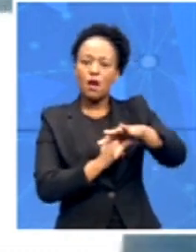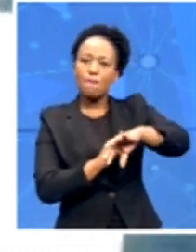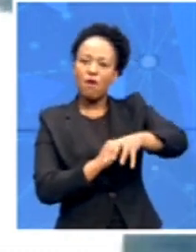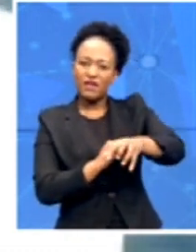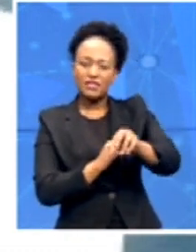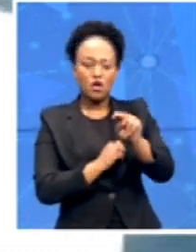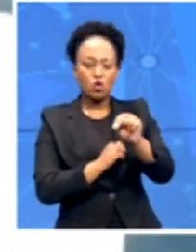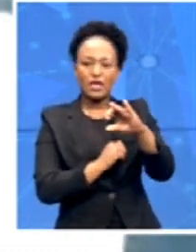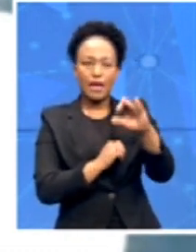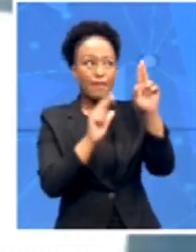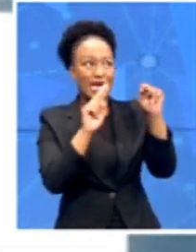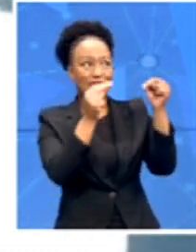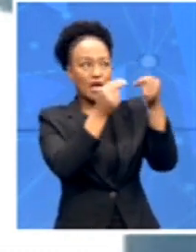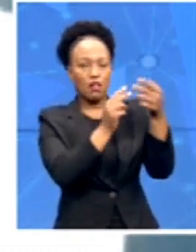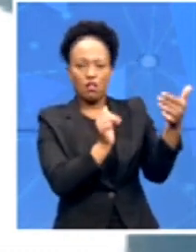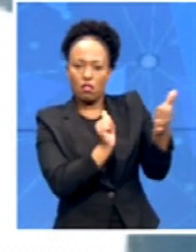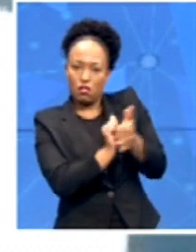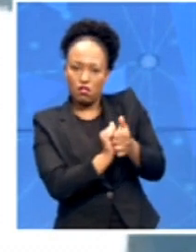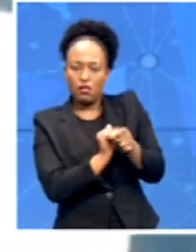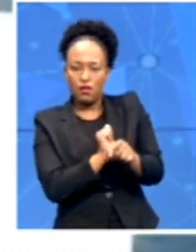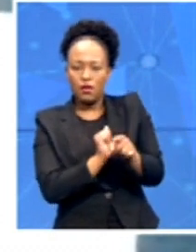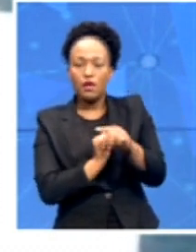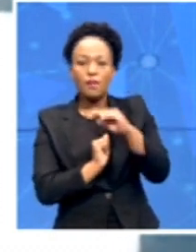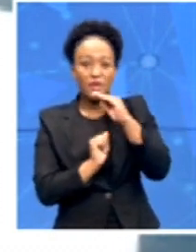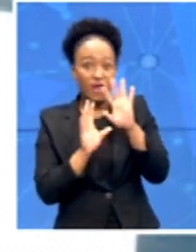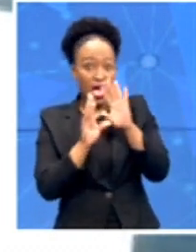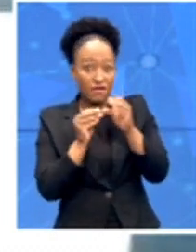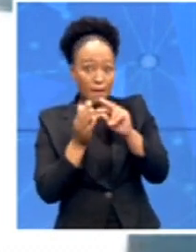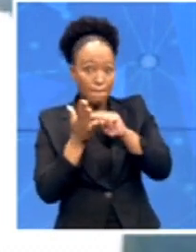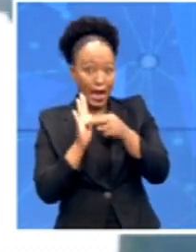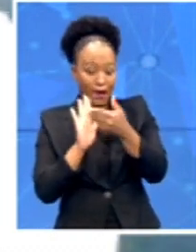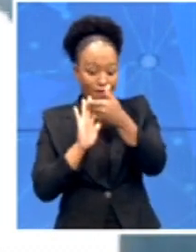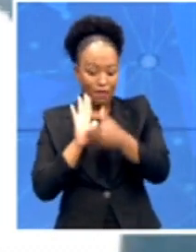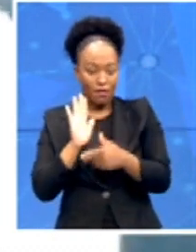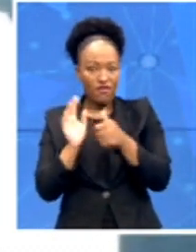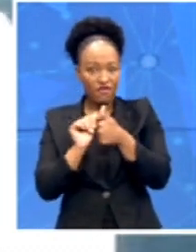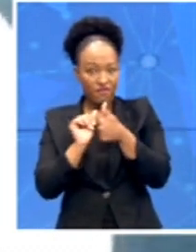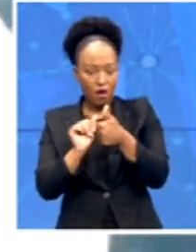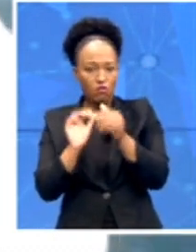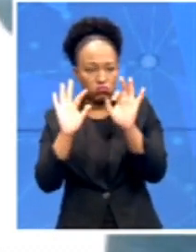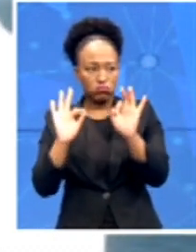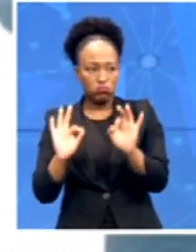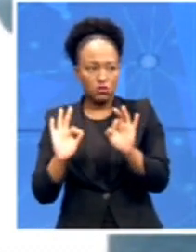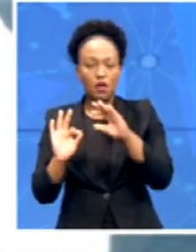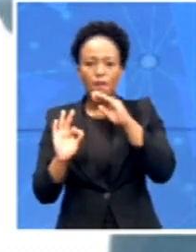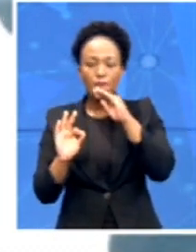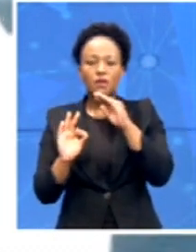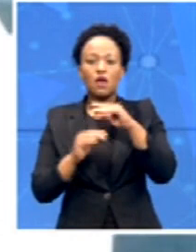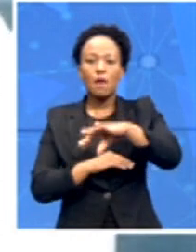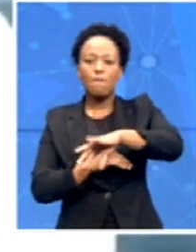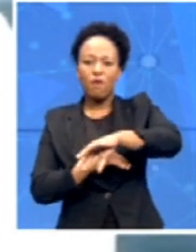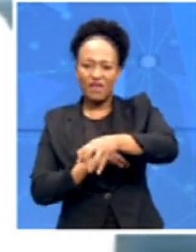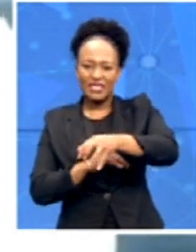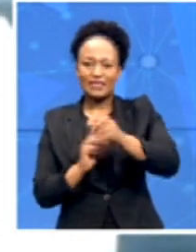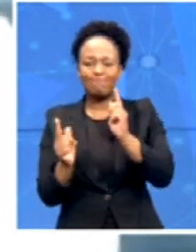if everything goes according to plan it will not only turn the fortunes of this province it will also turn the fortunes of the country